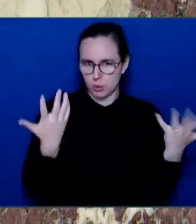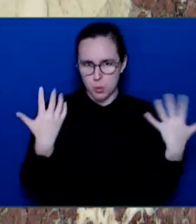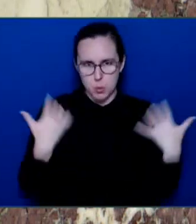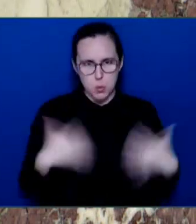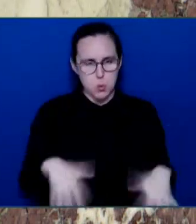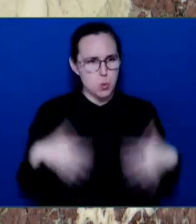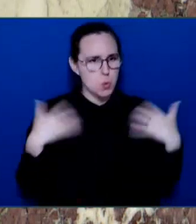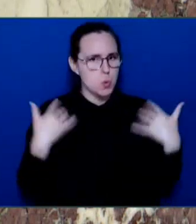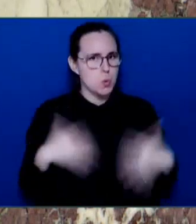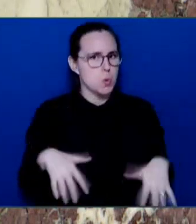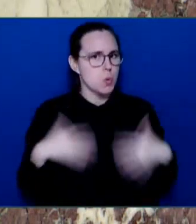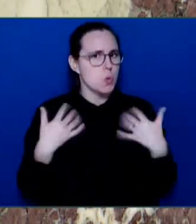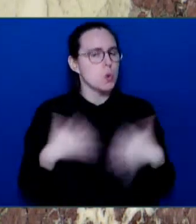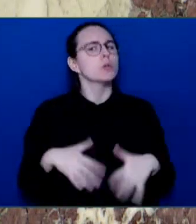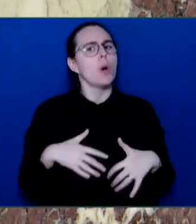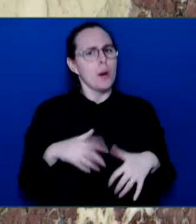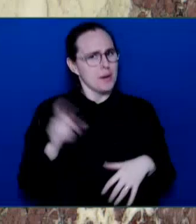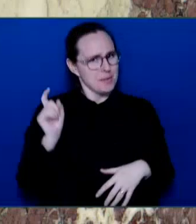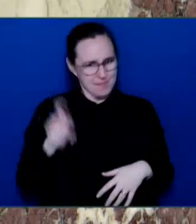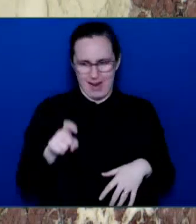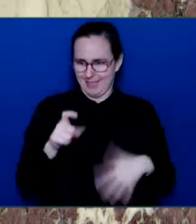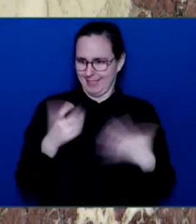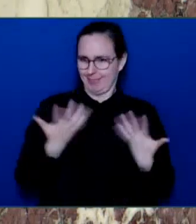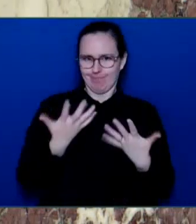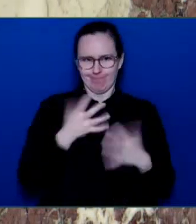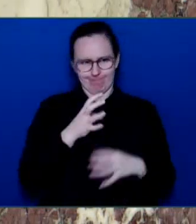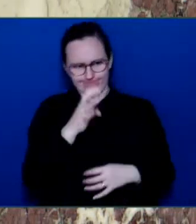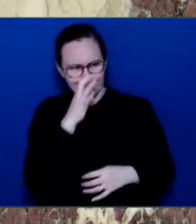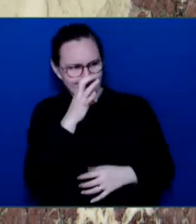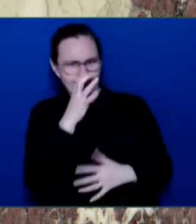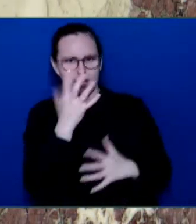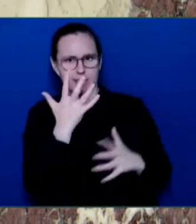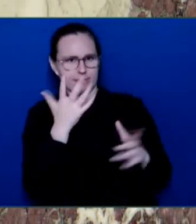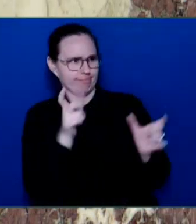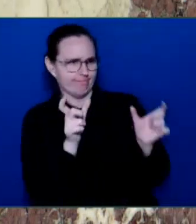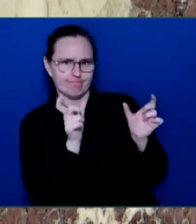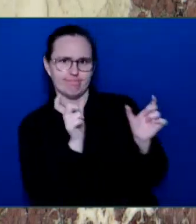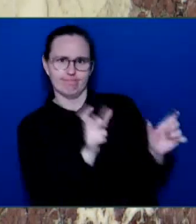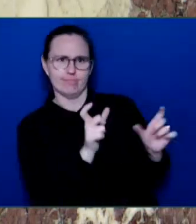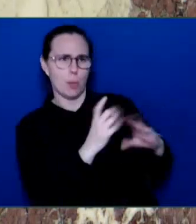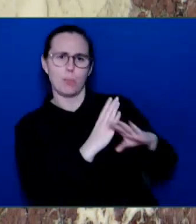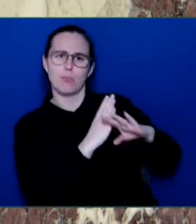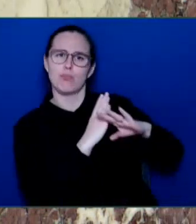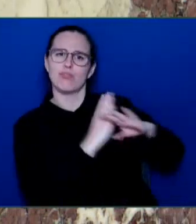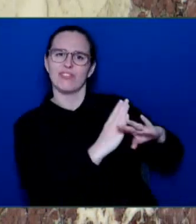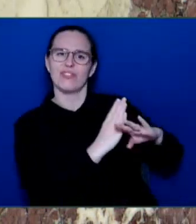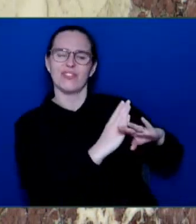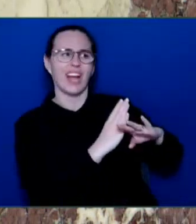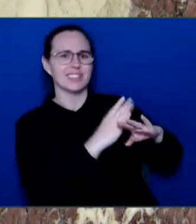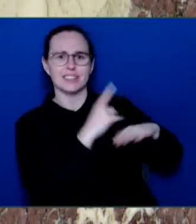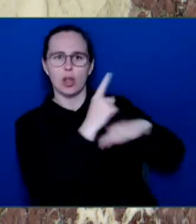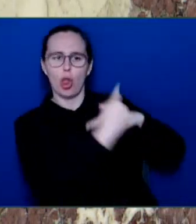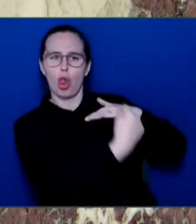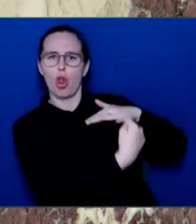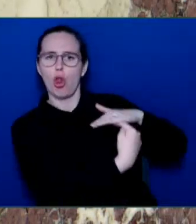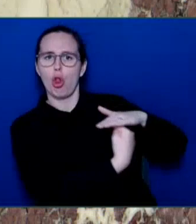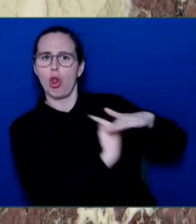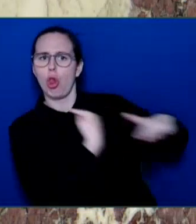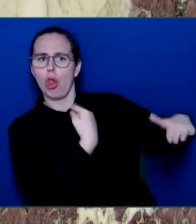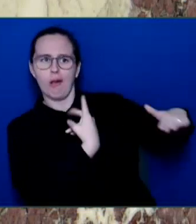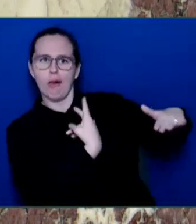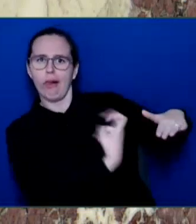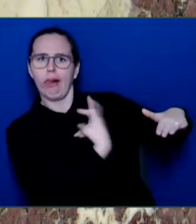cyberattacks. We have all heard how hackers use phishing scams to access personal information on our devices